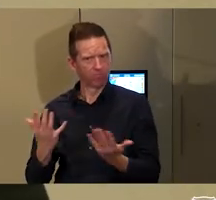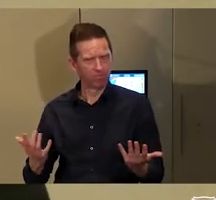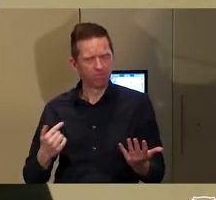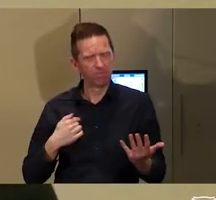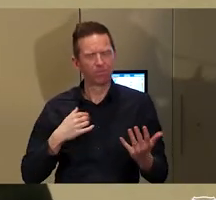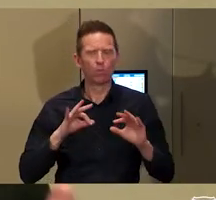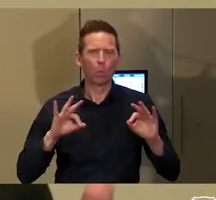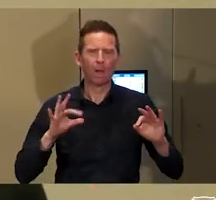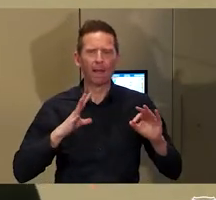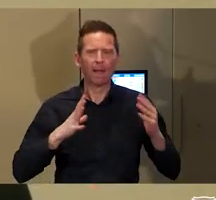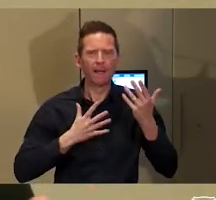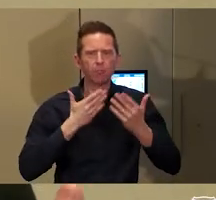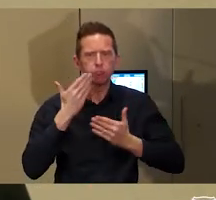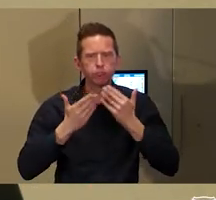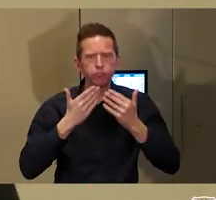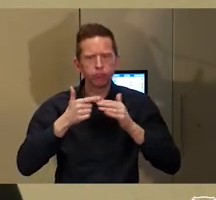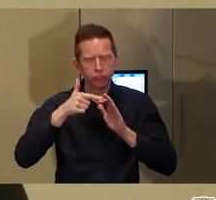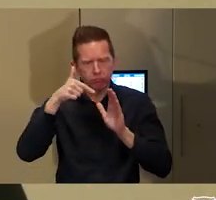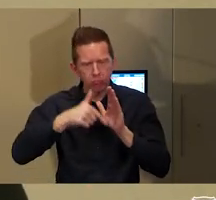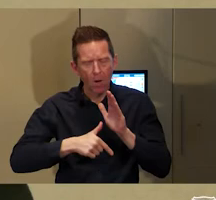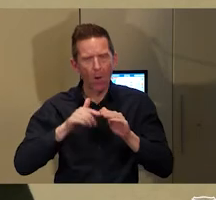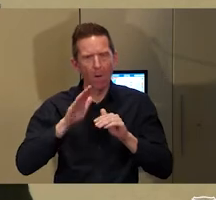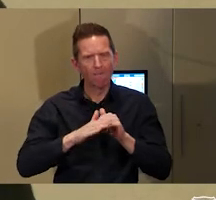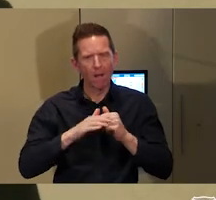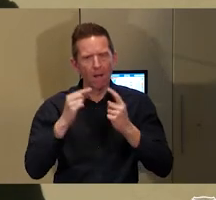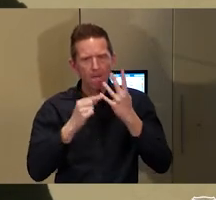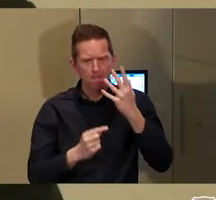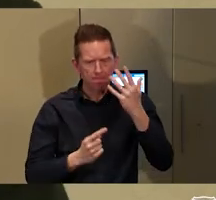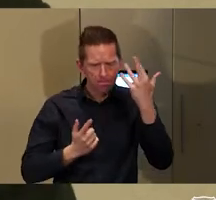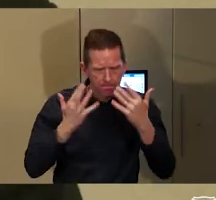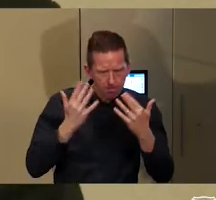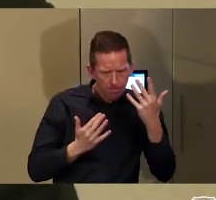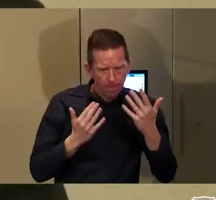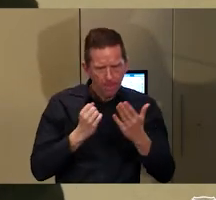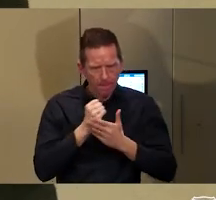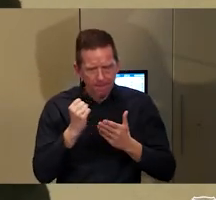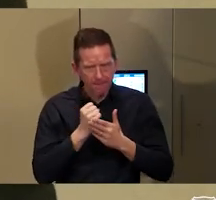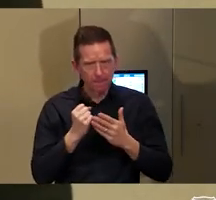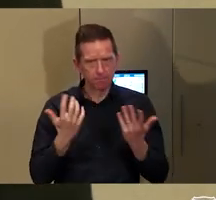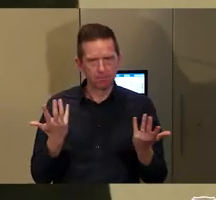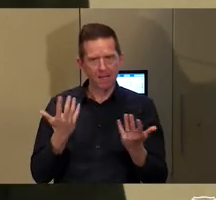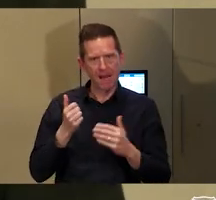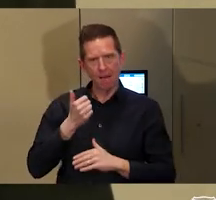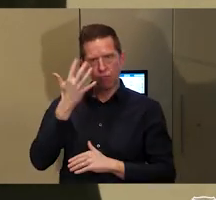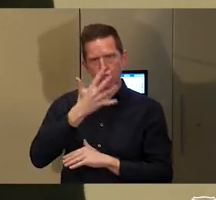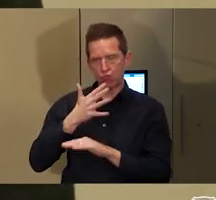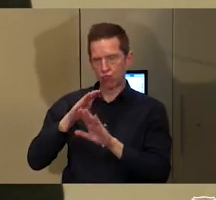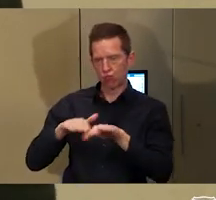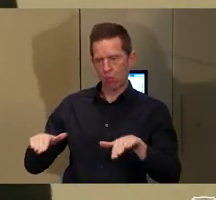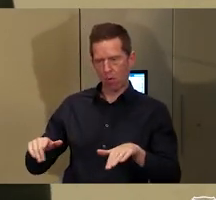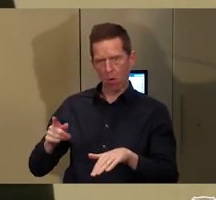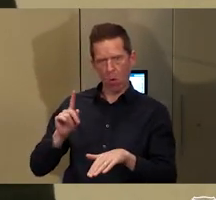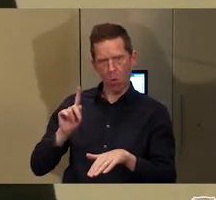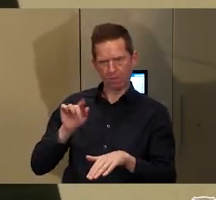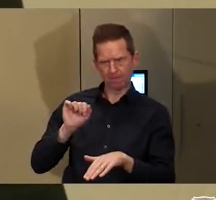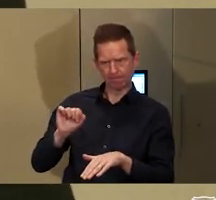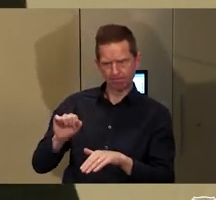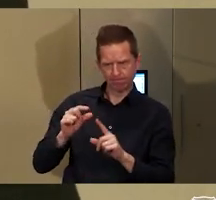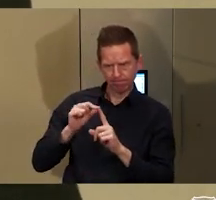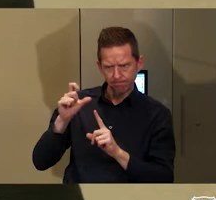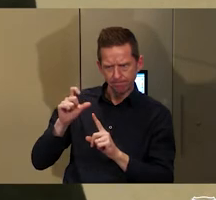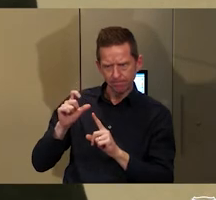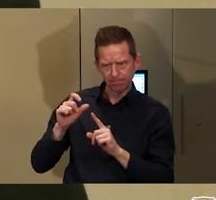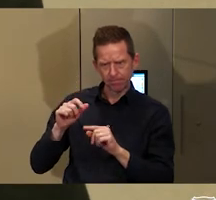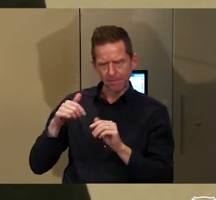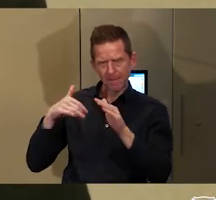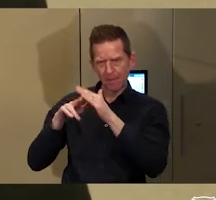go through all the statistical data about where Aboriginal kids sit nationally or in the Northern